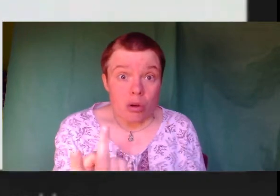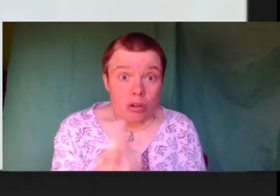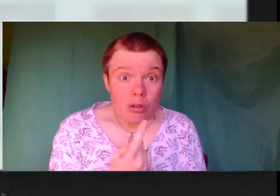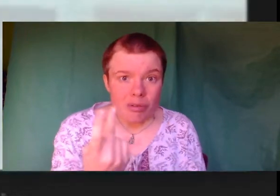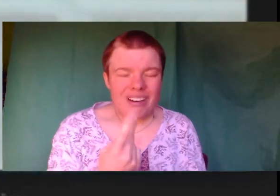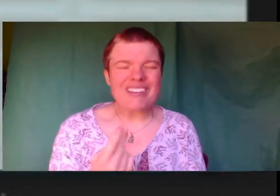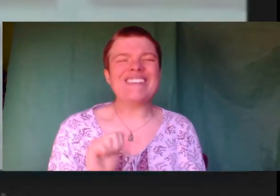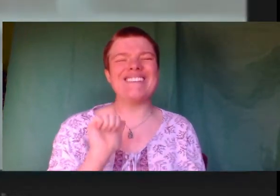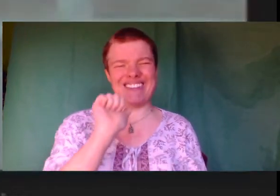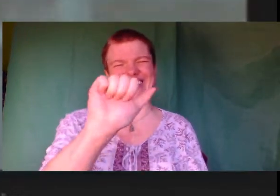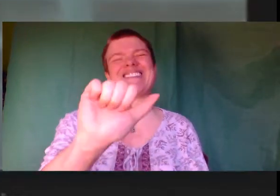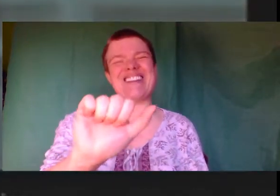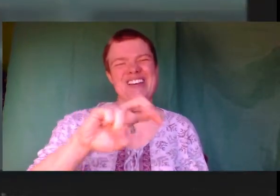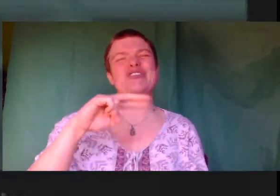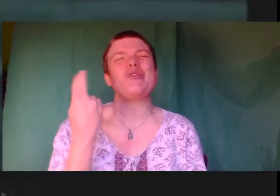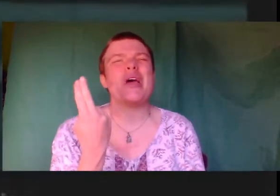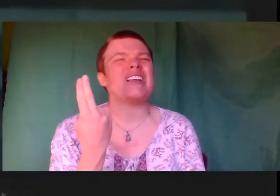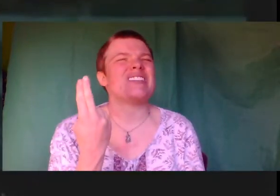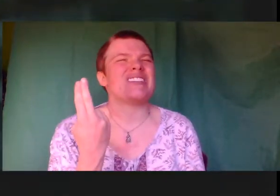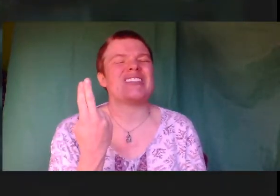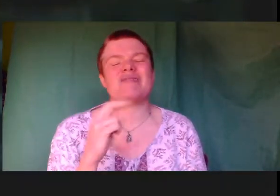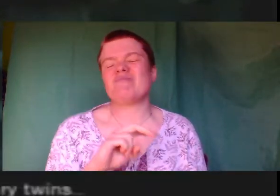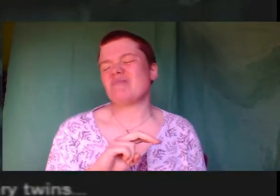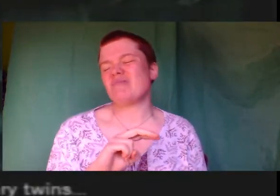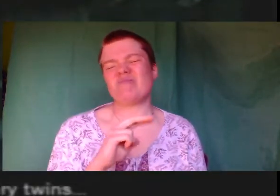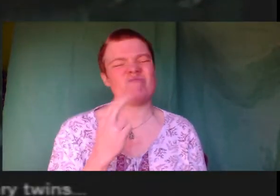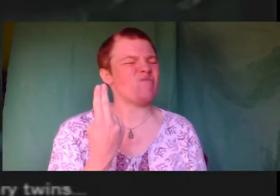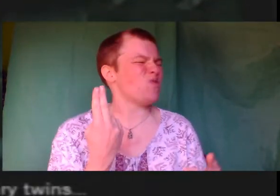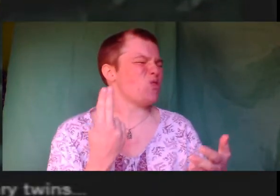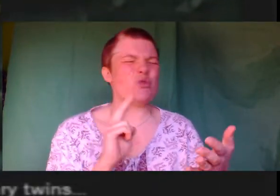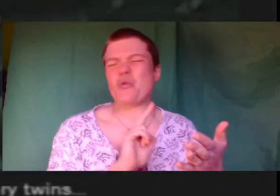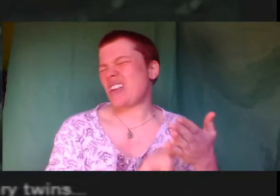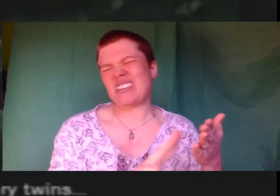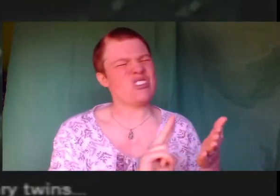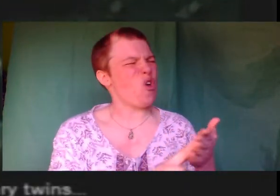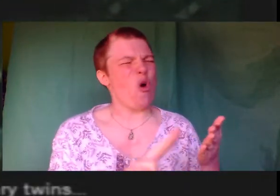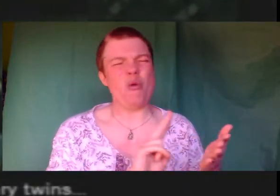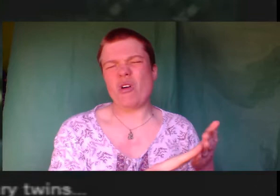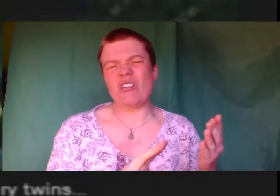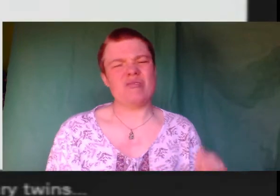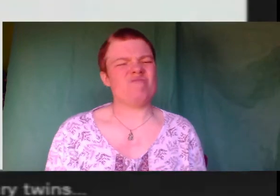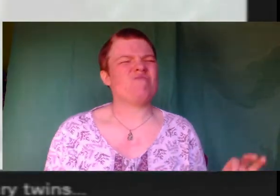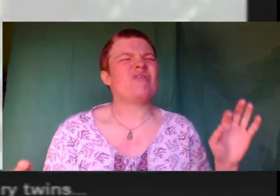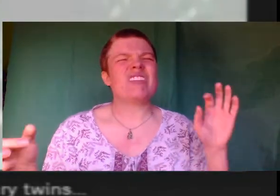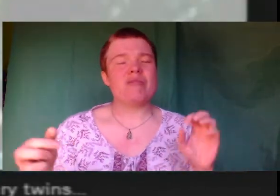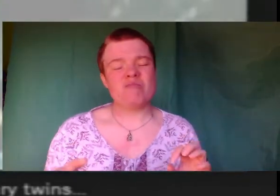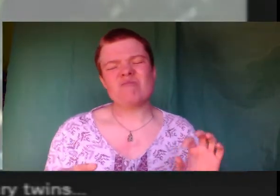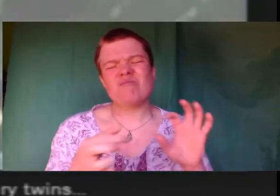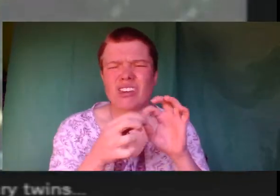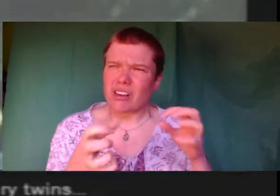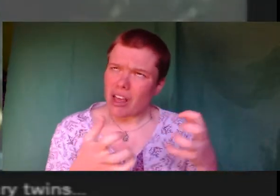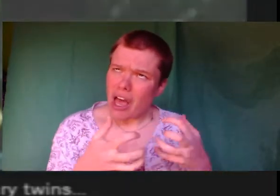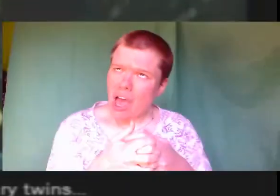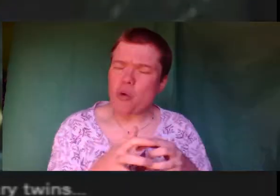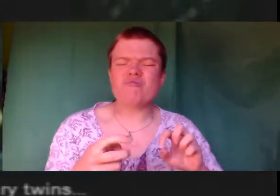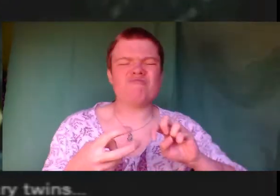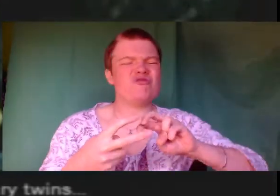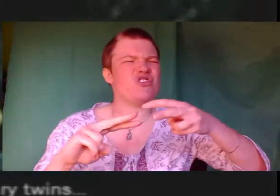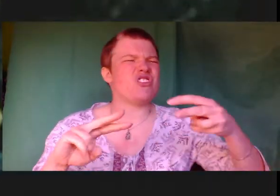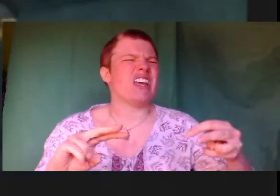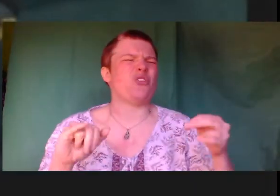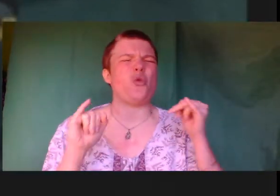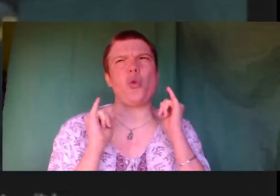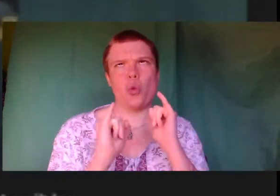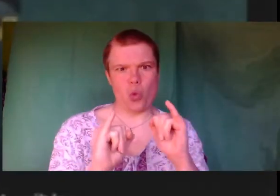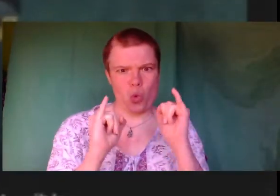are... Yes, twins. But we're not ordinary twins. We're twins linked by cursed genes.